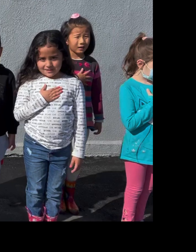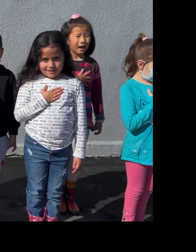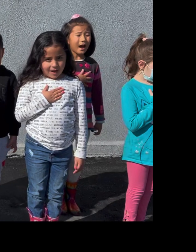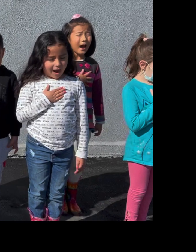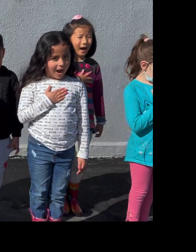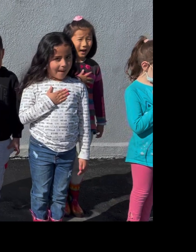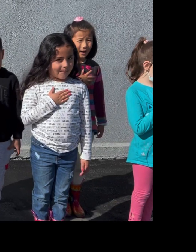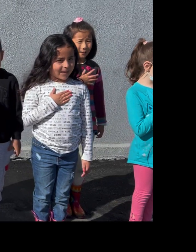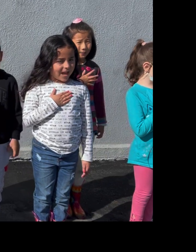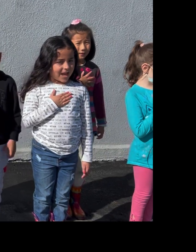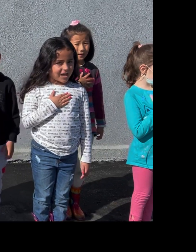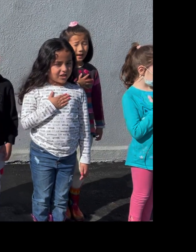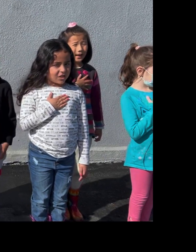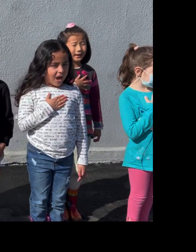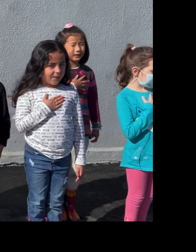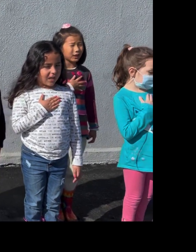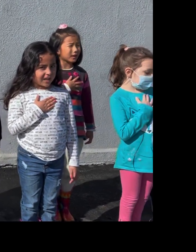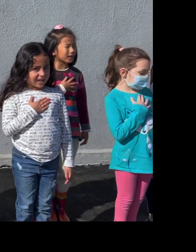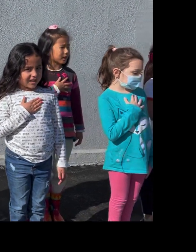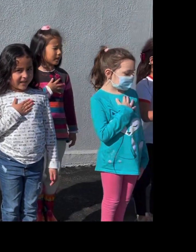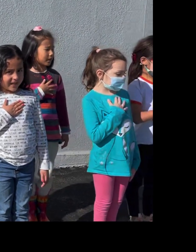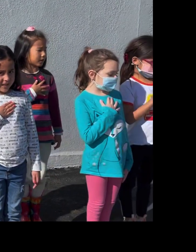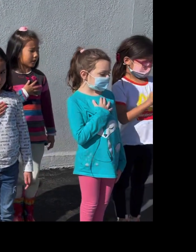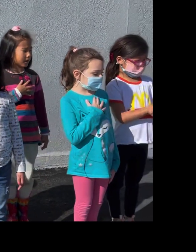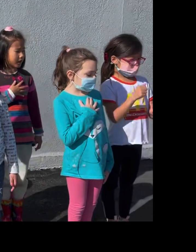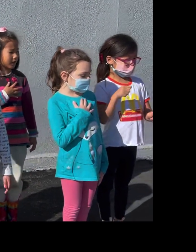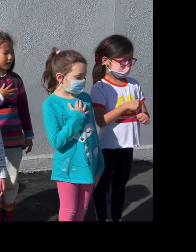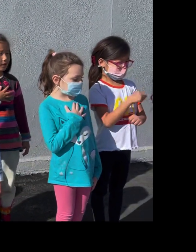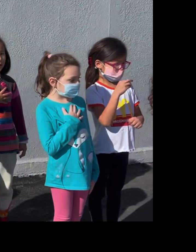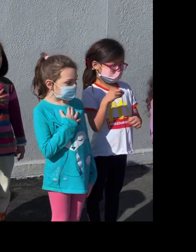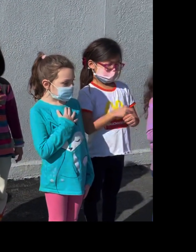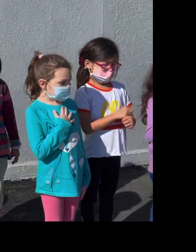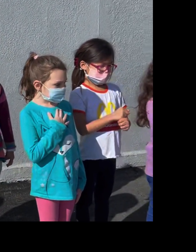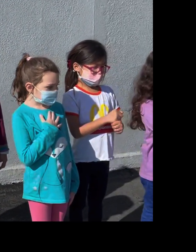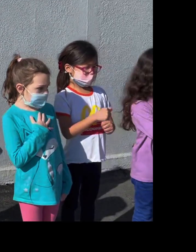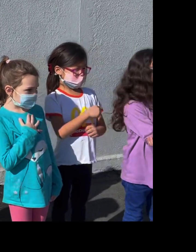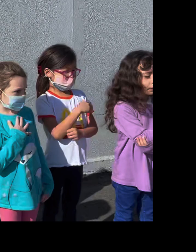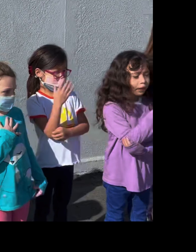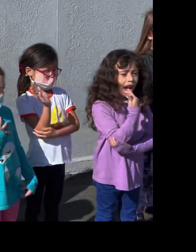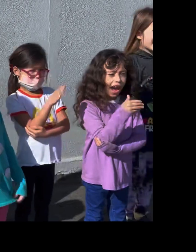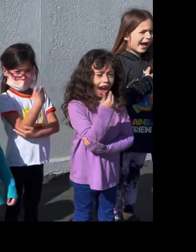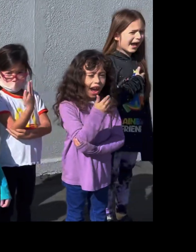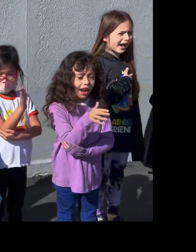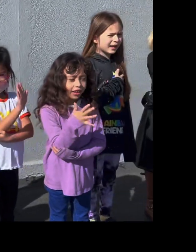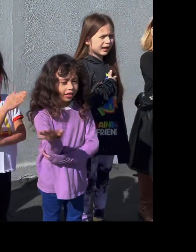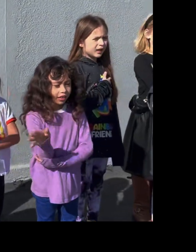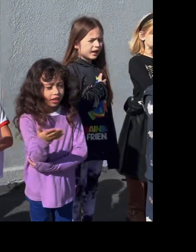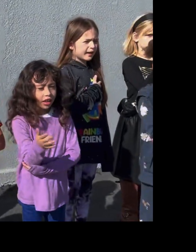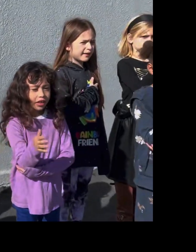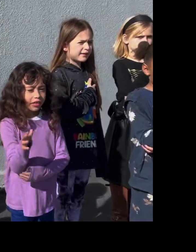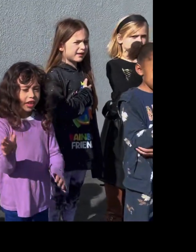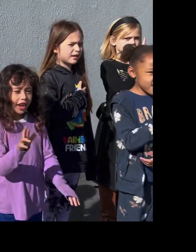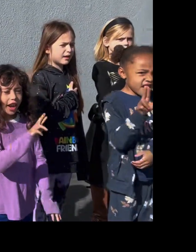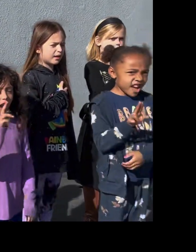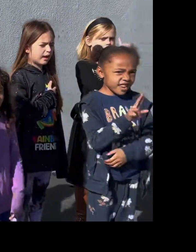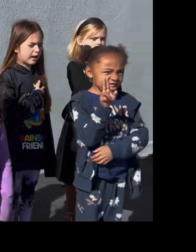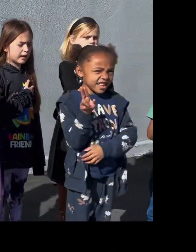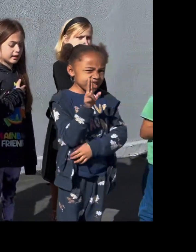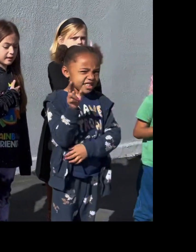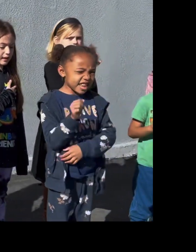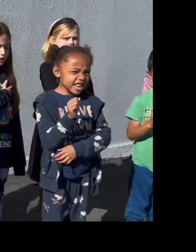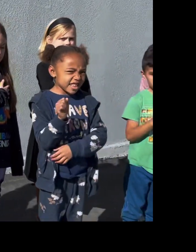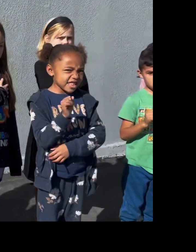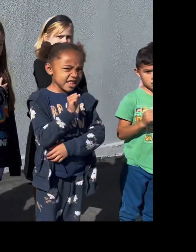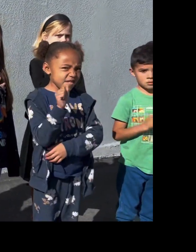I pledge allegiance to the flag of the United